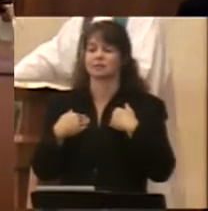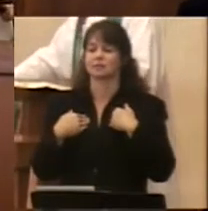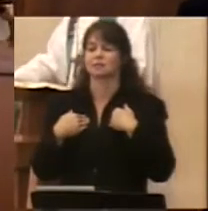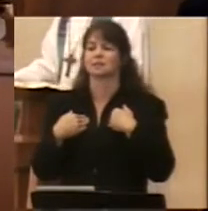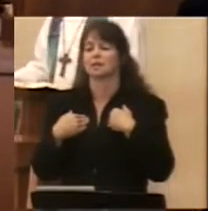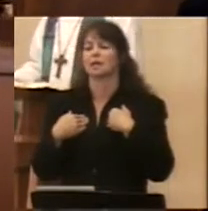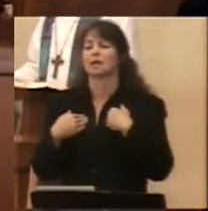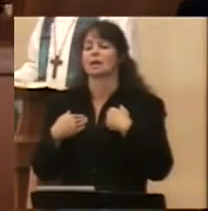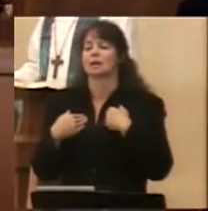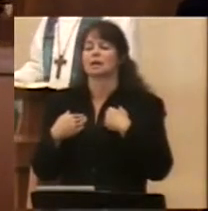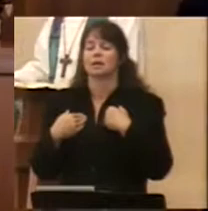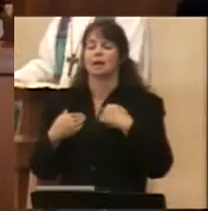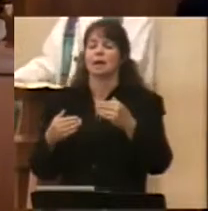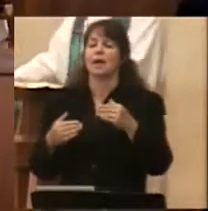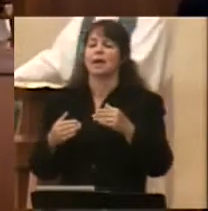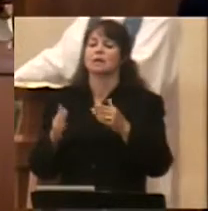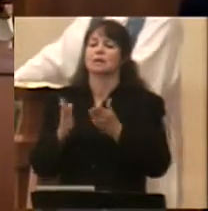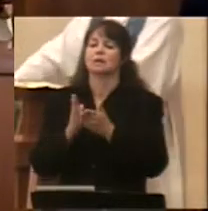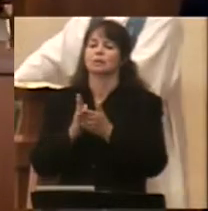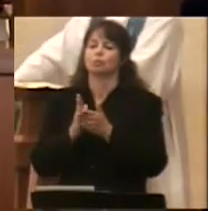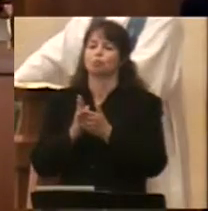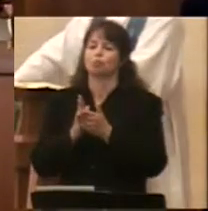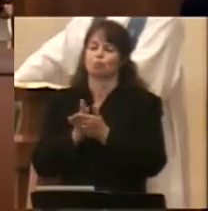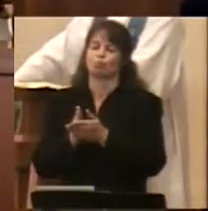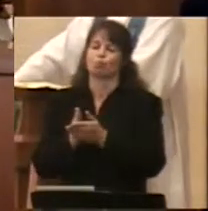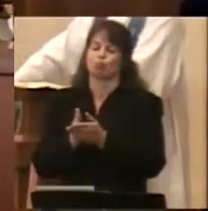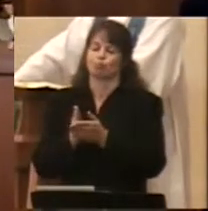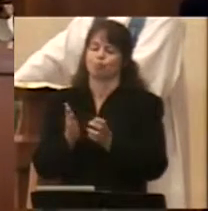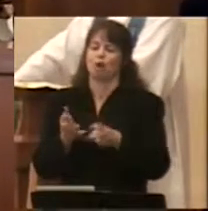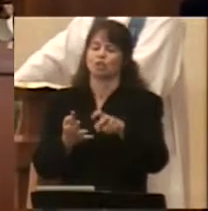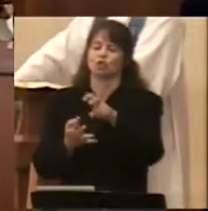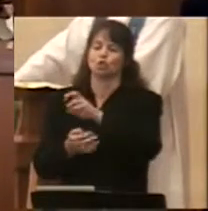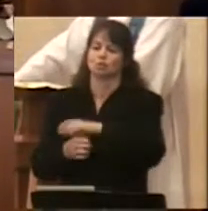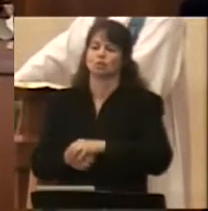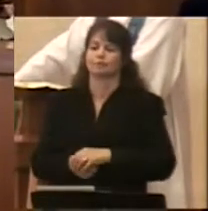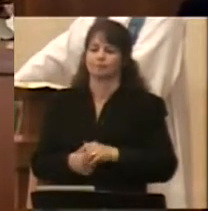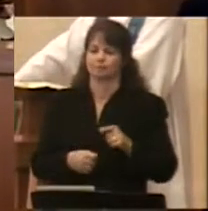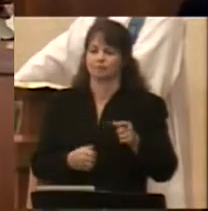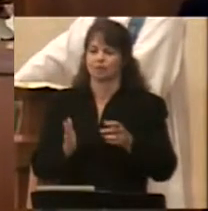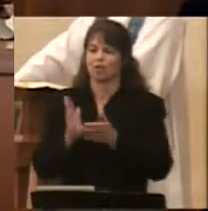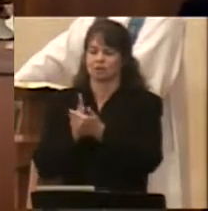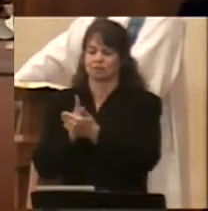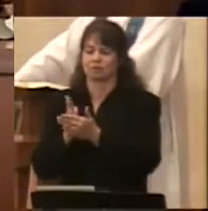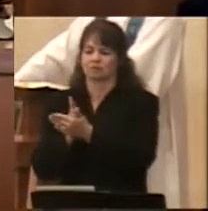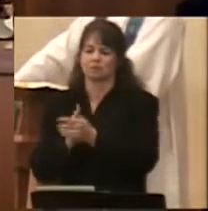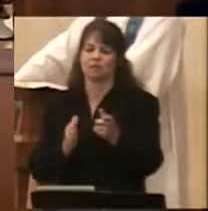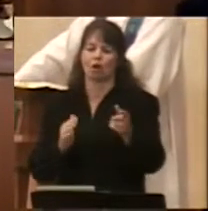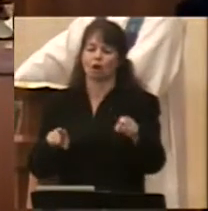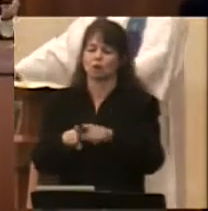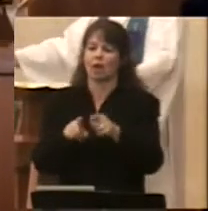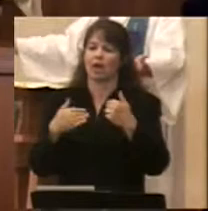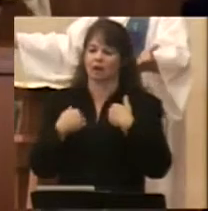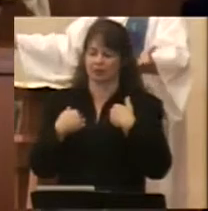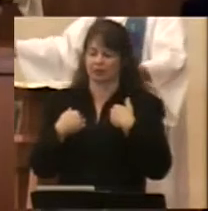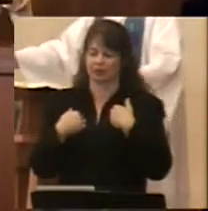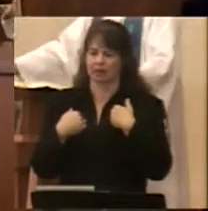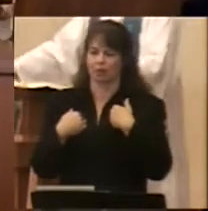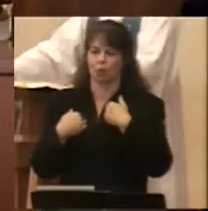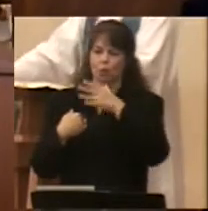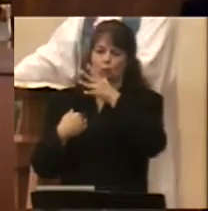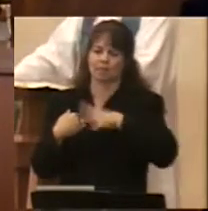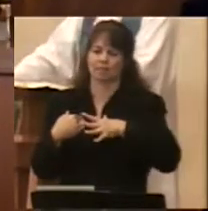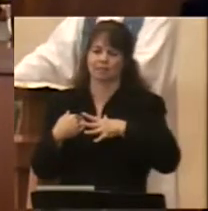many concubines. And here we can see too in our culture that this is something that seems to be, well,